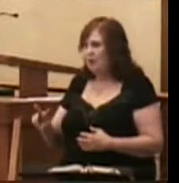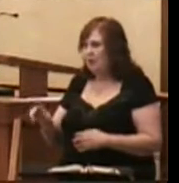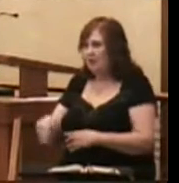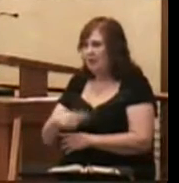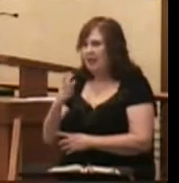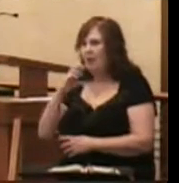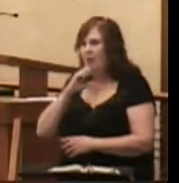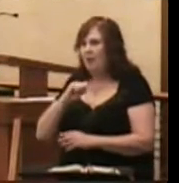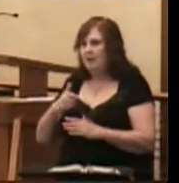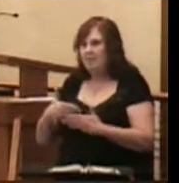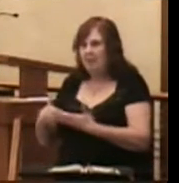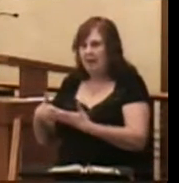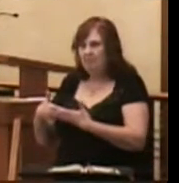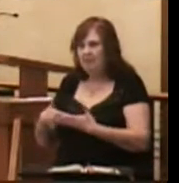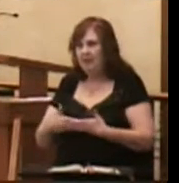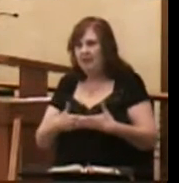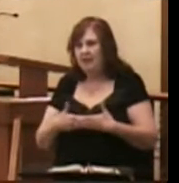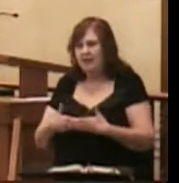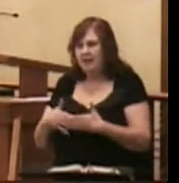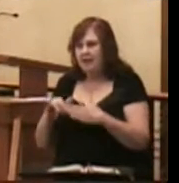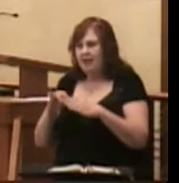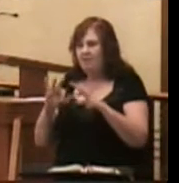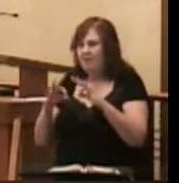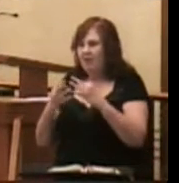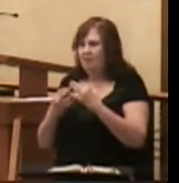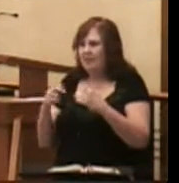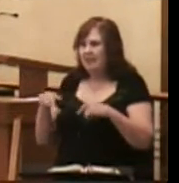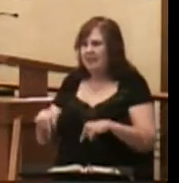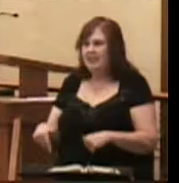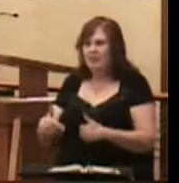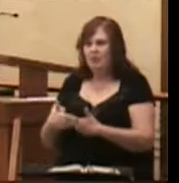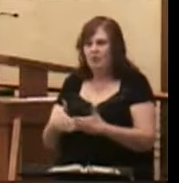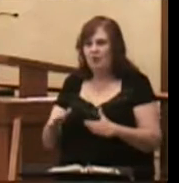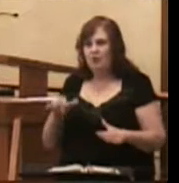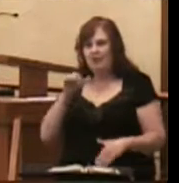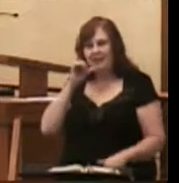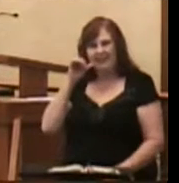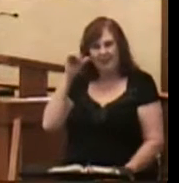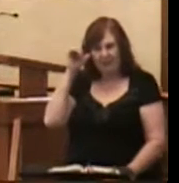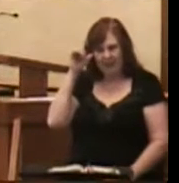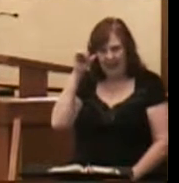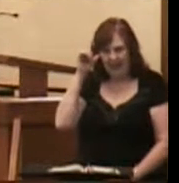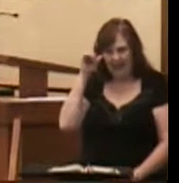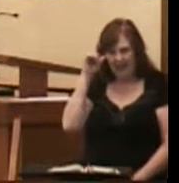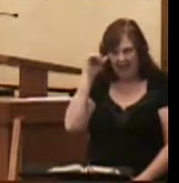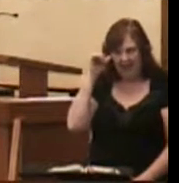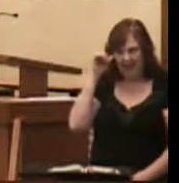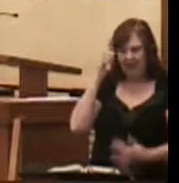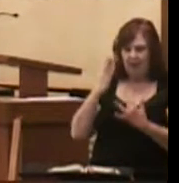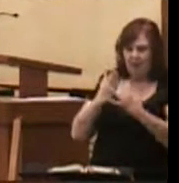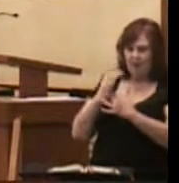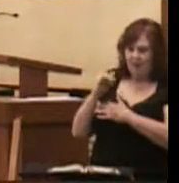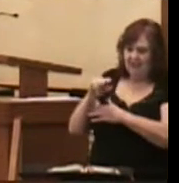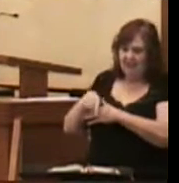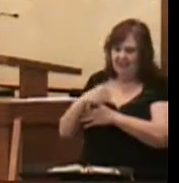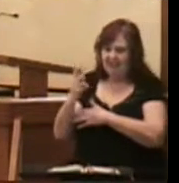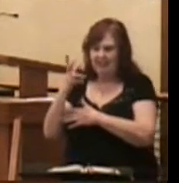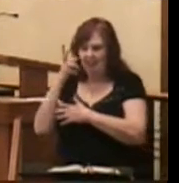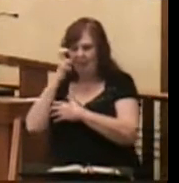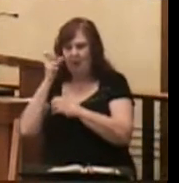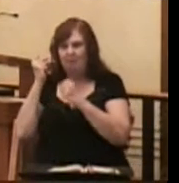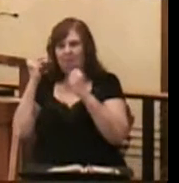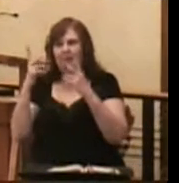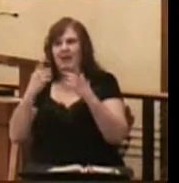baby? That family was in this very room yesterday. And through these days, I have heard many